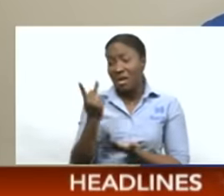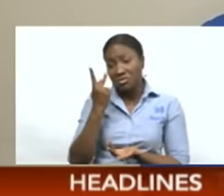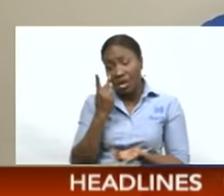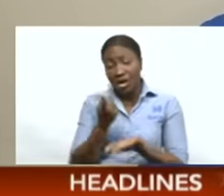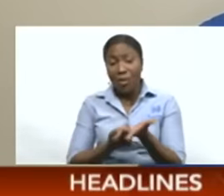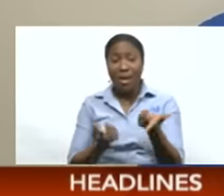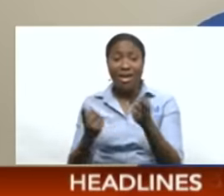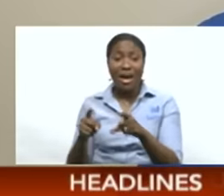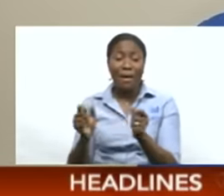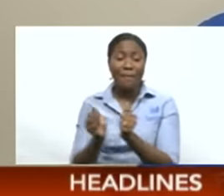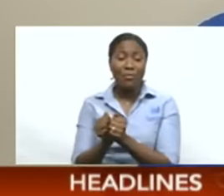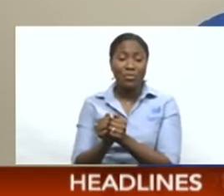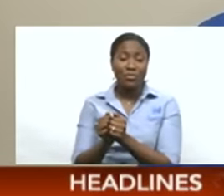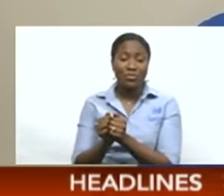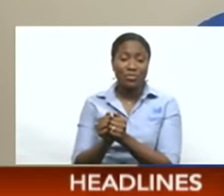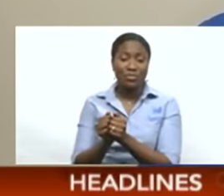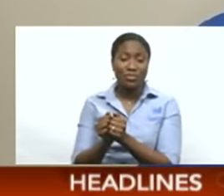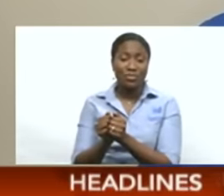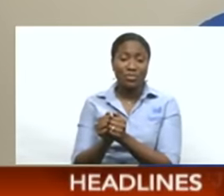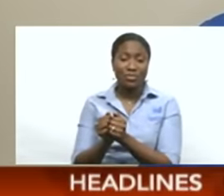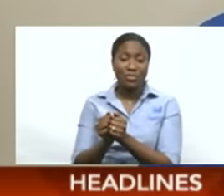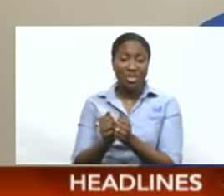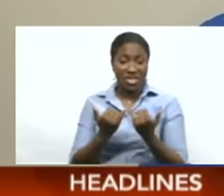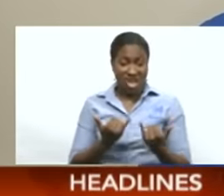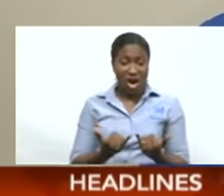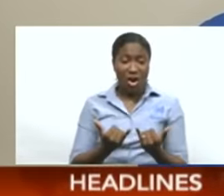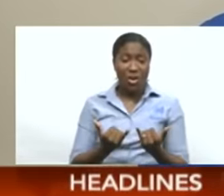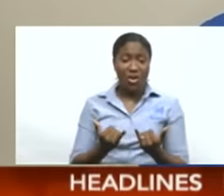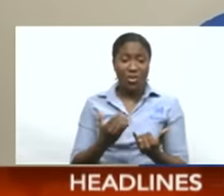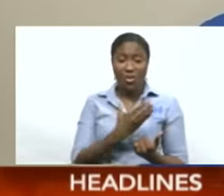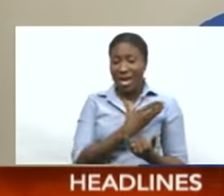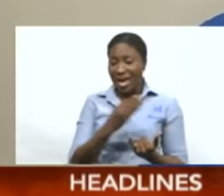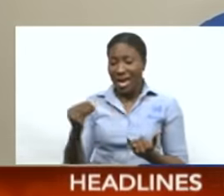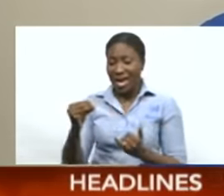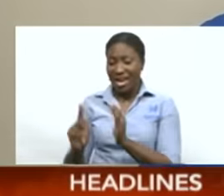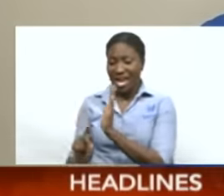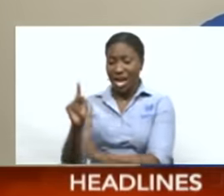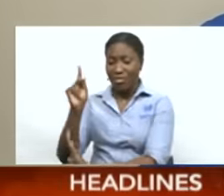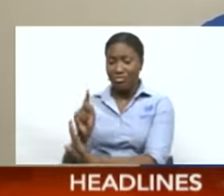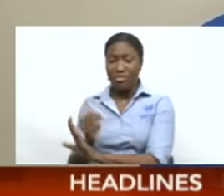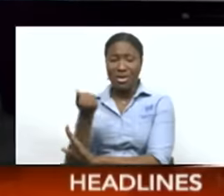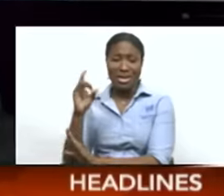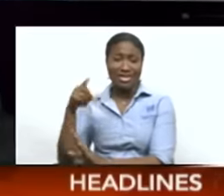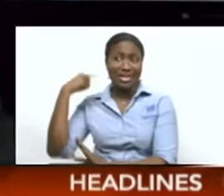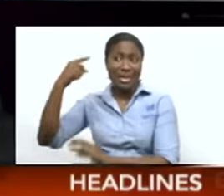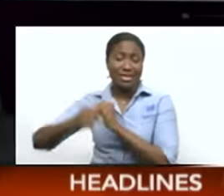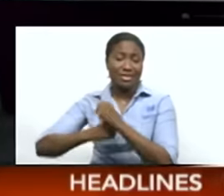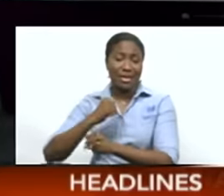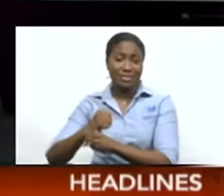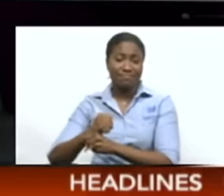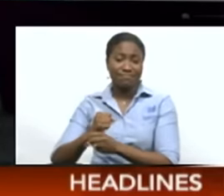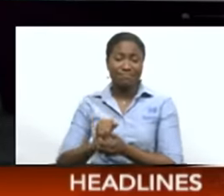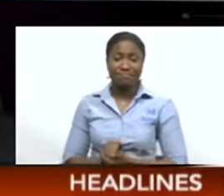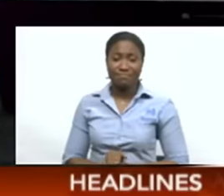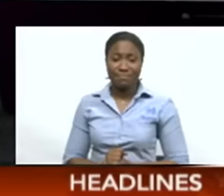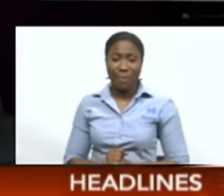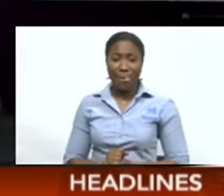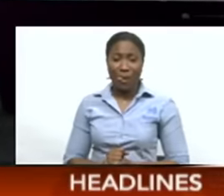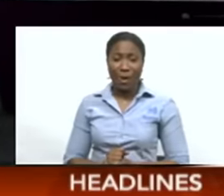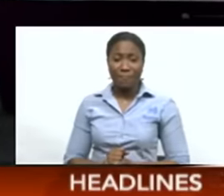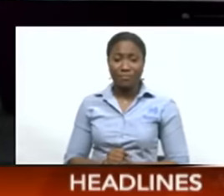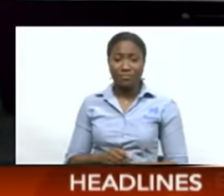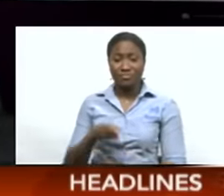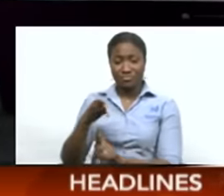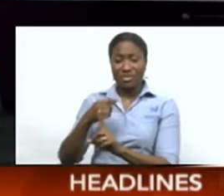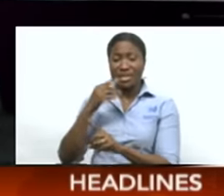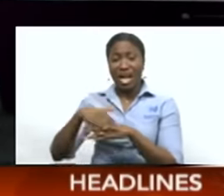happens between now and April 18th of next year. According to Balgabin Maharaj,